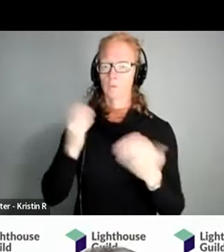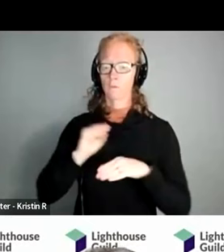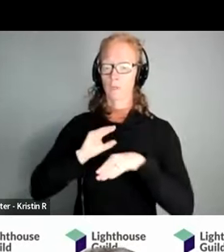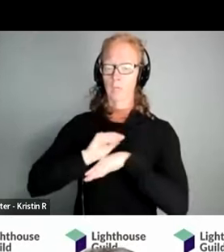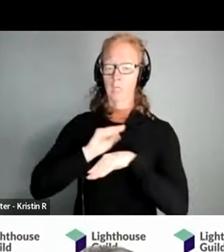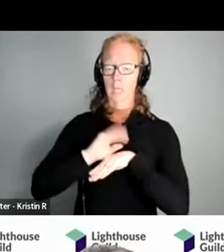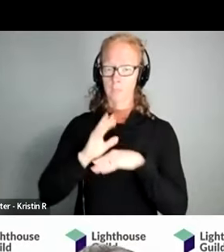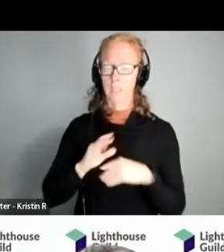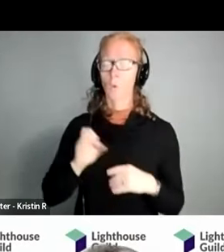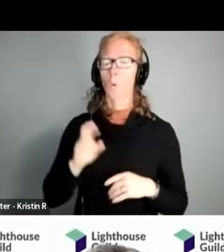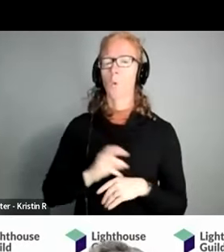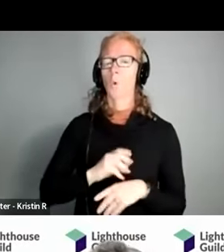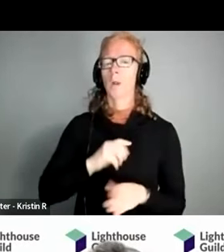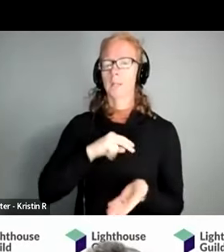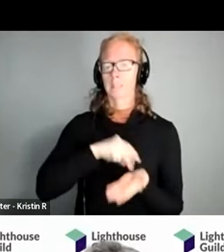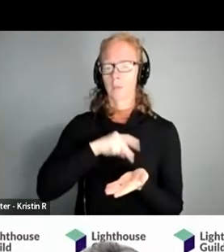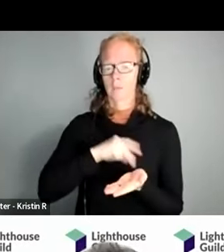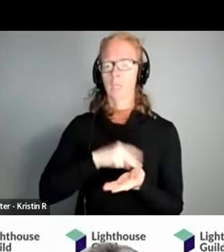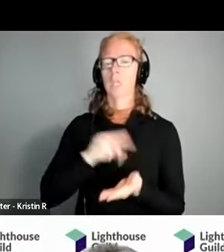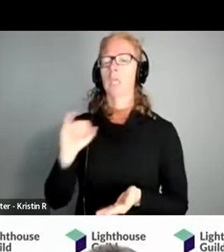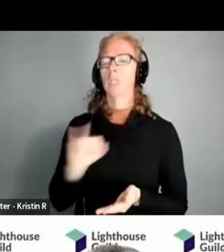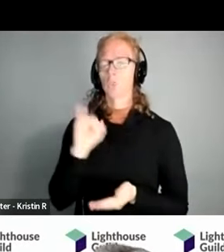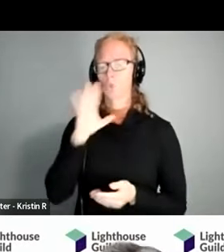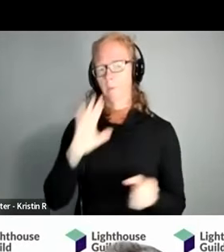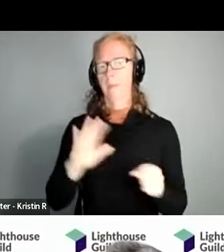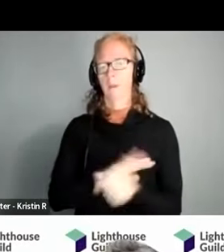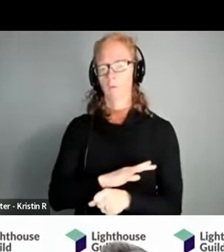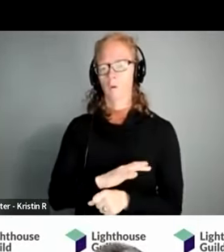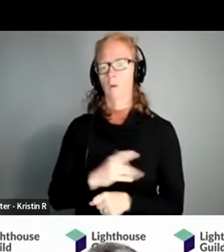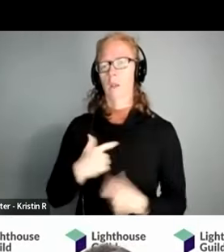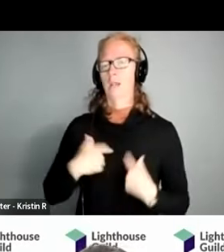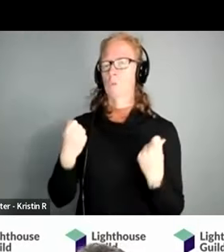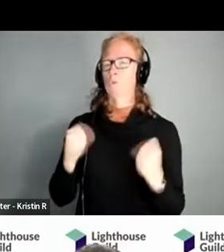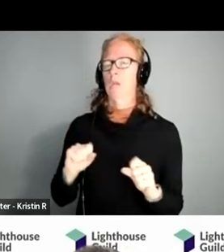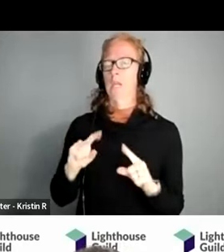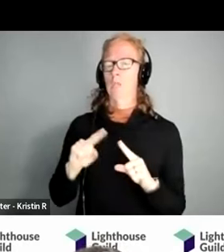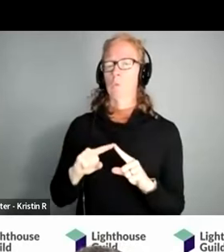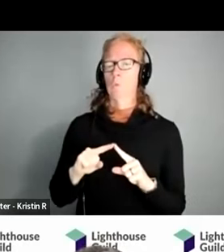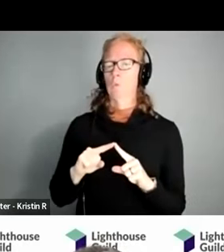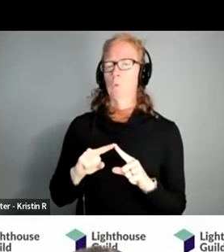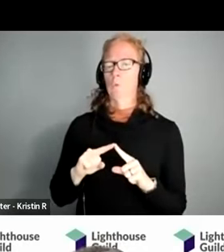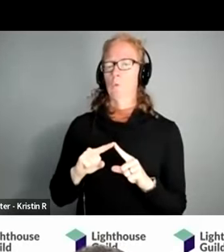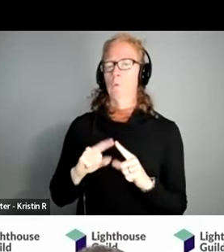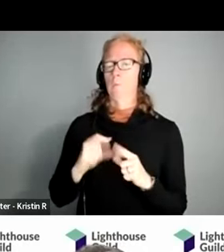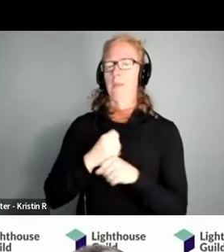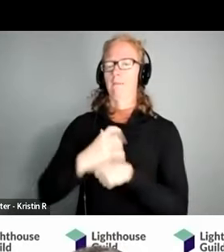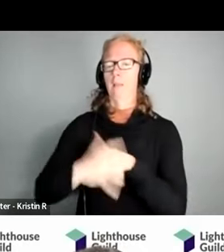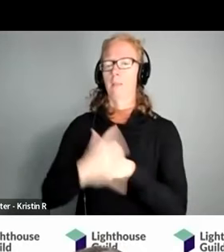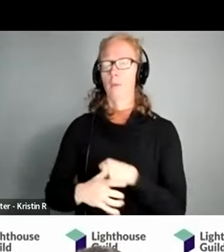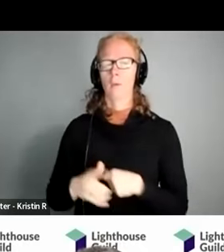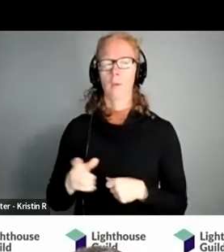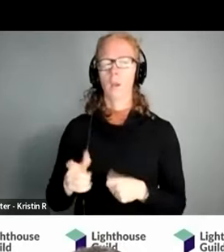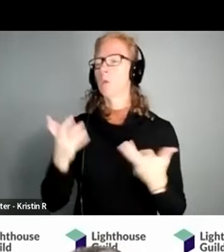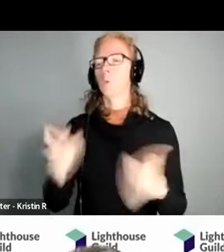psychotherapy it is covered by insurance most plans i try to make that so even if the plan says no i don't want